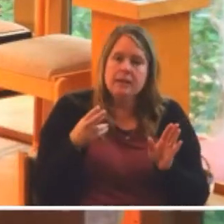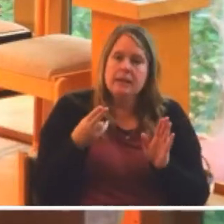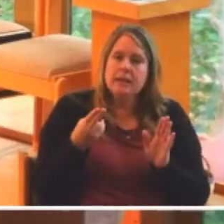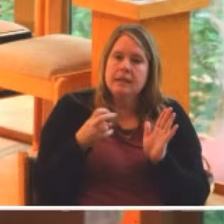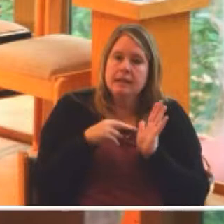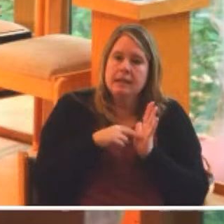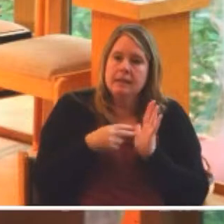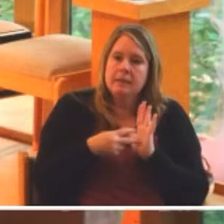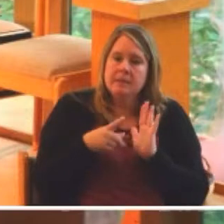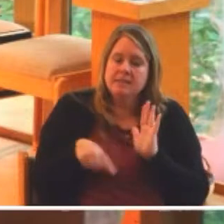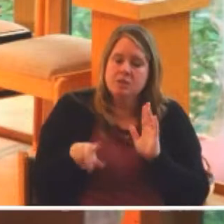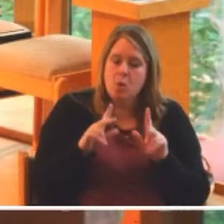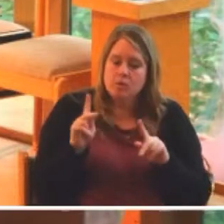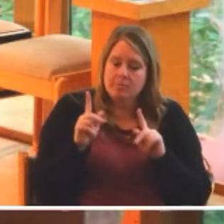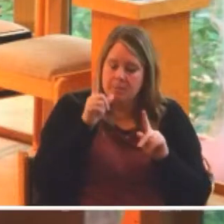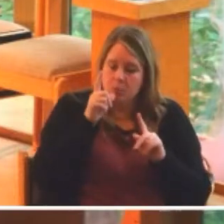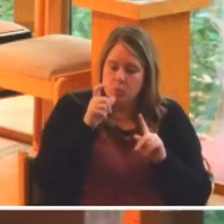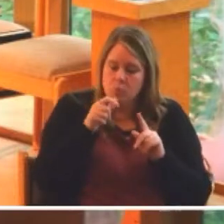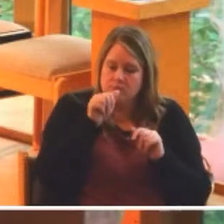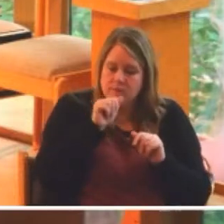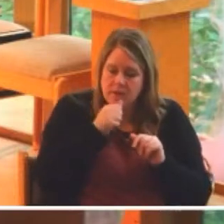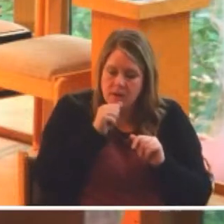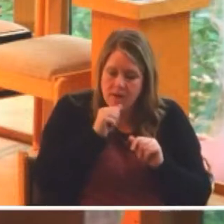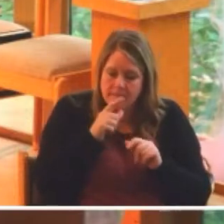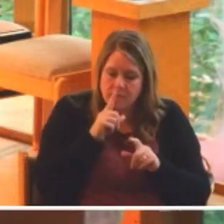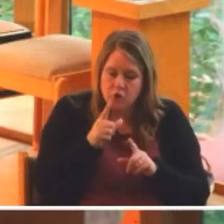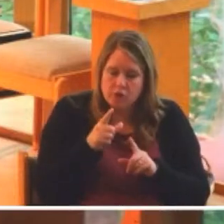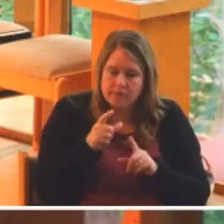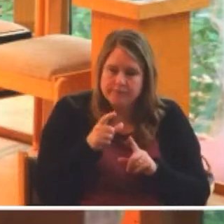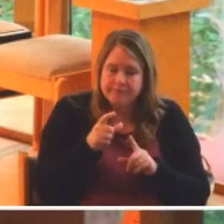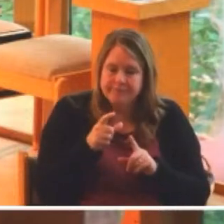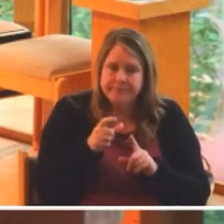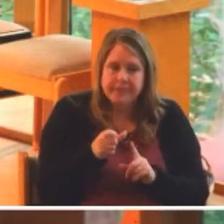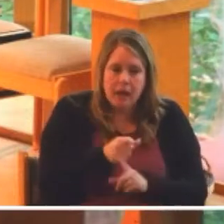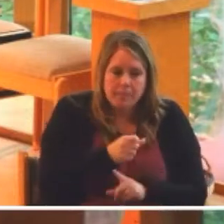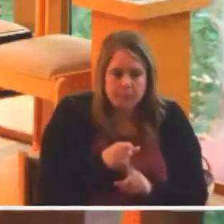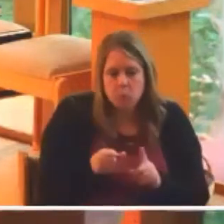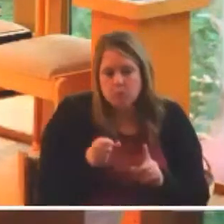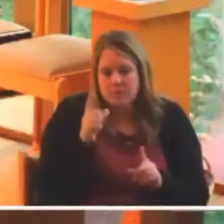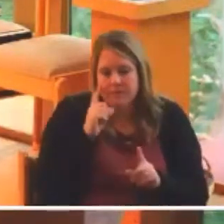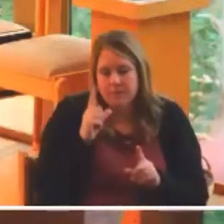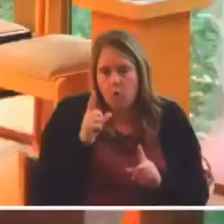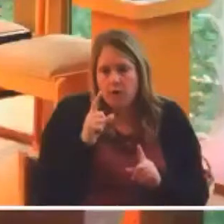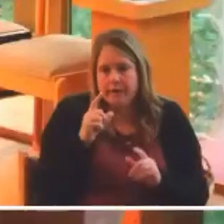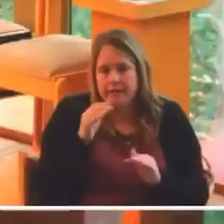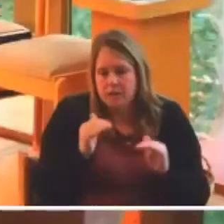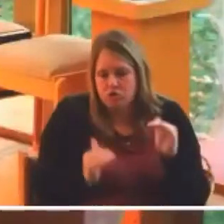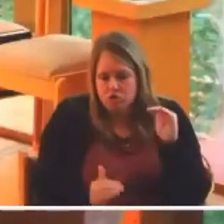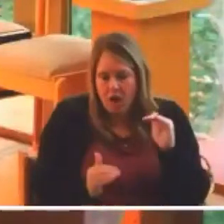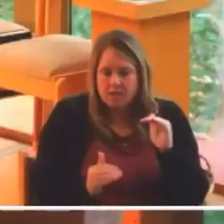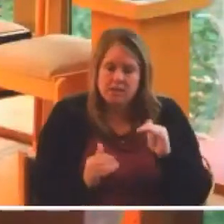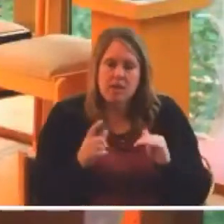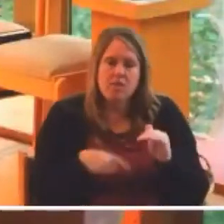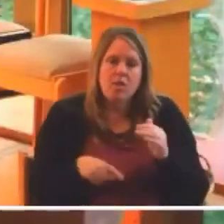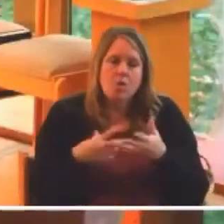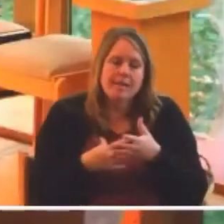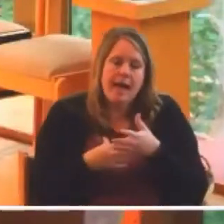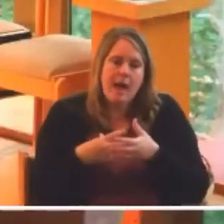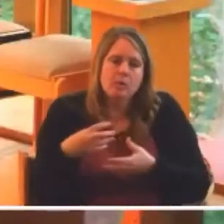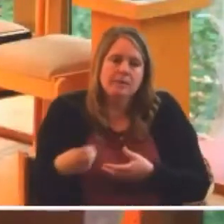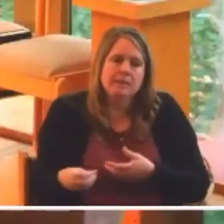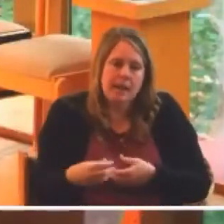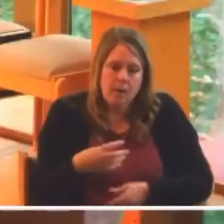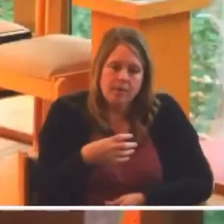means those persons who suffer under abuse and in justice. He means those who exist outside the halls of power, just